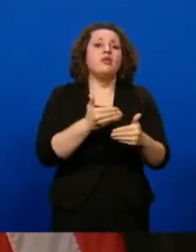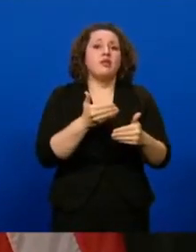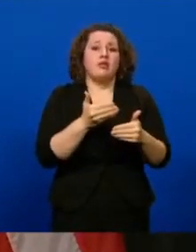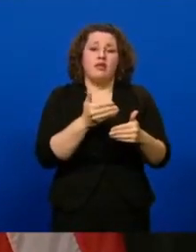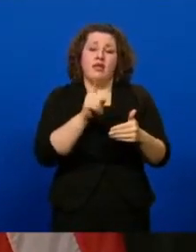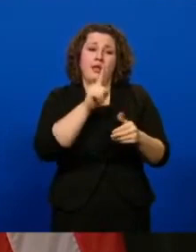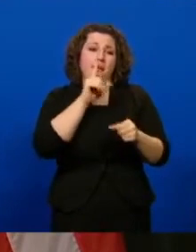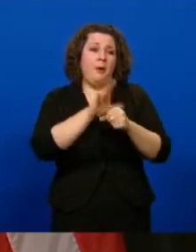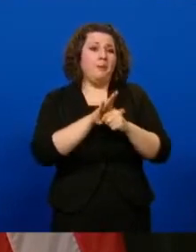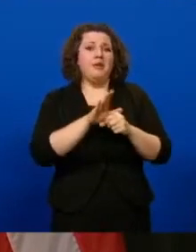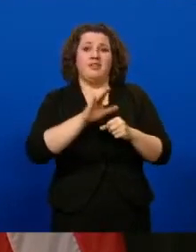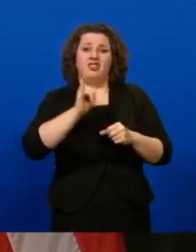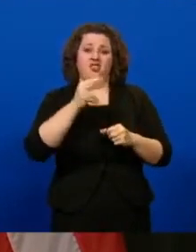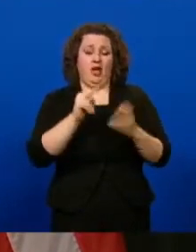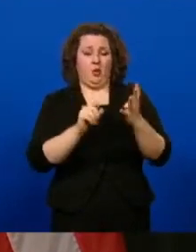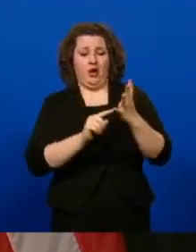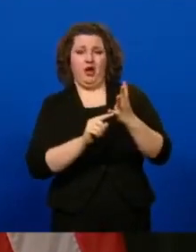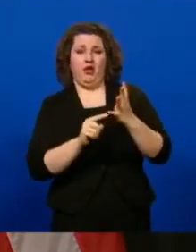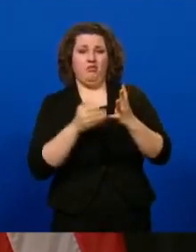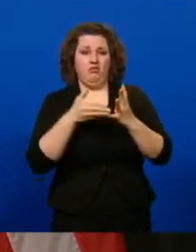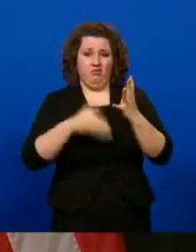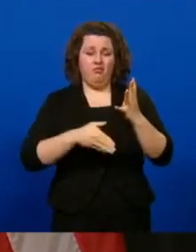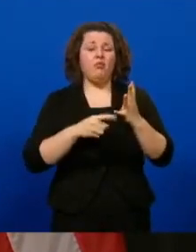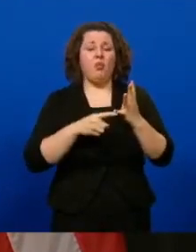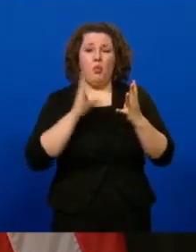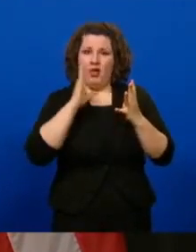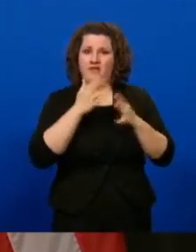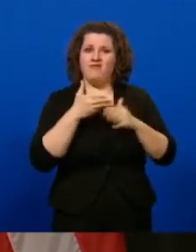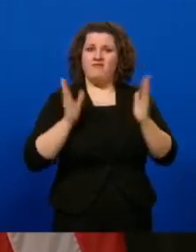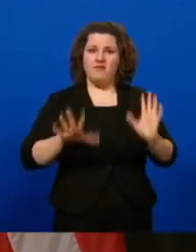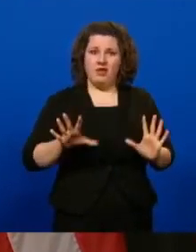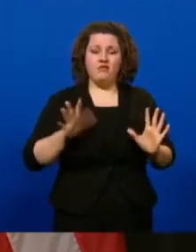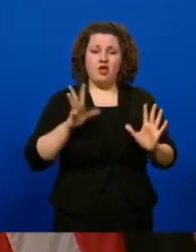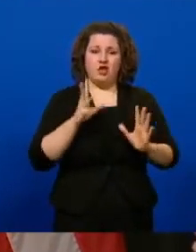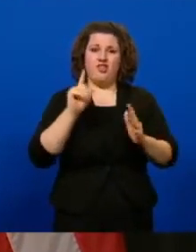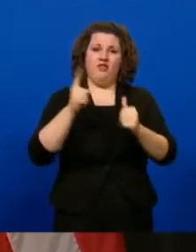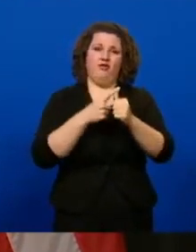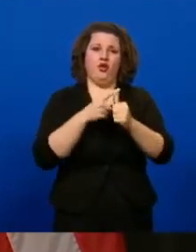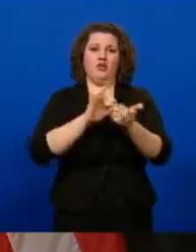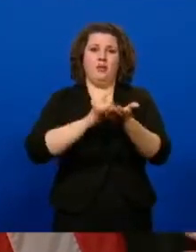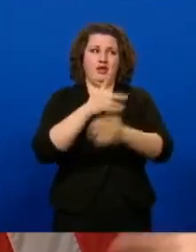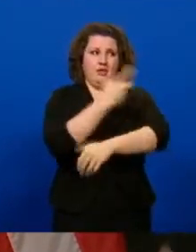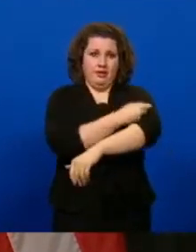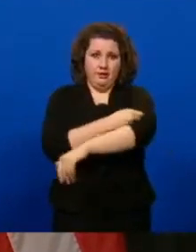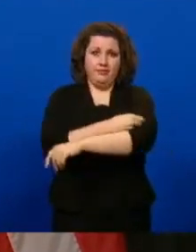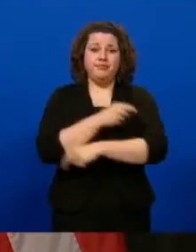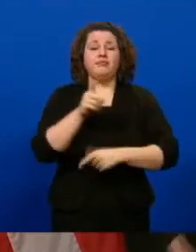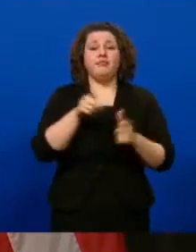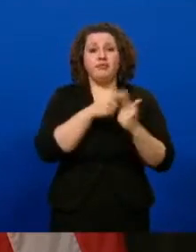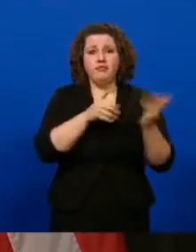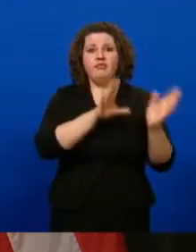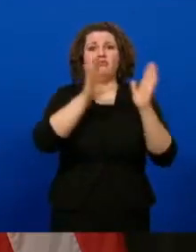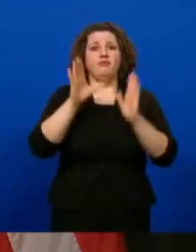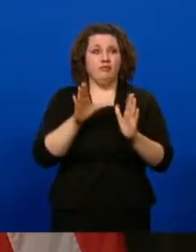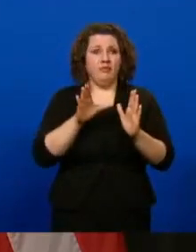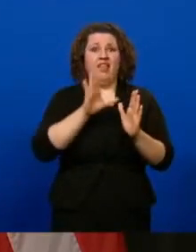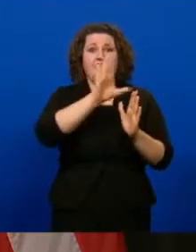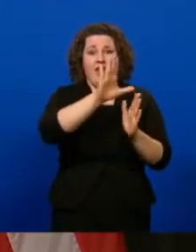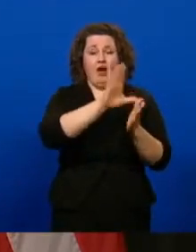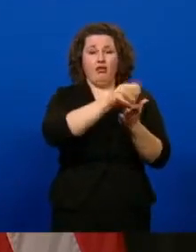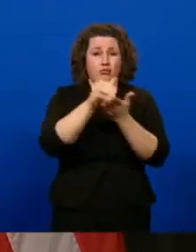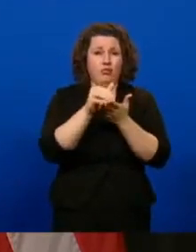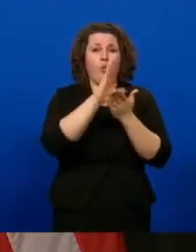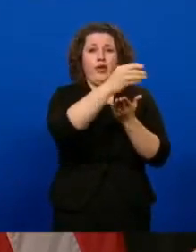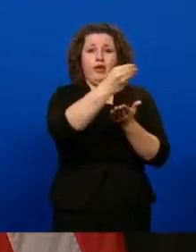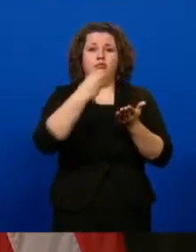complete with the first round by the end of January. And at that point, the 19,500 allocations that they get will roll into the state's allocation.